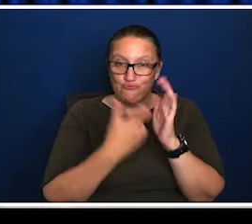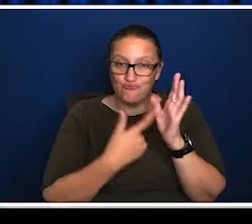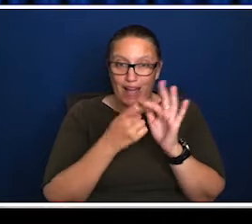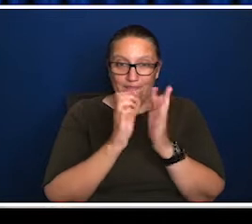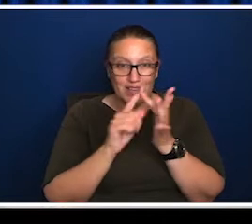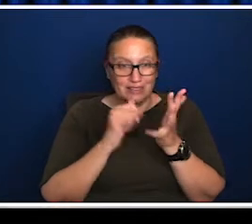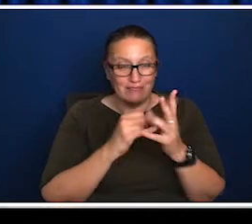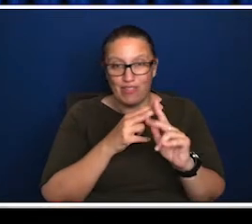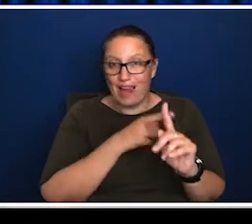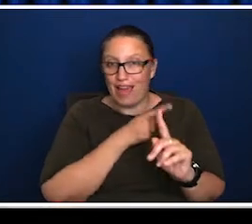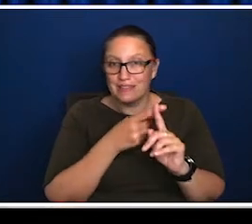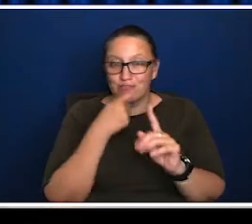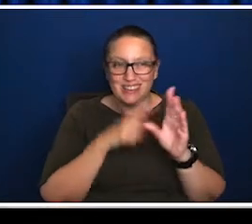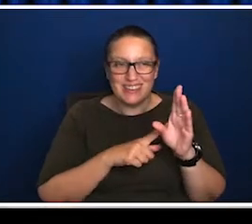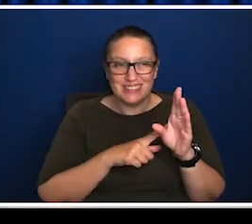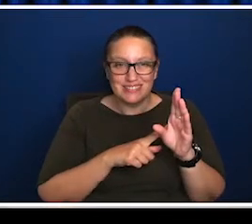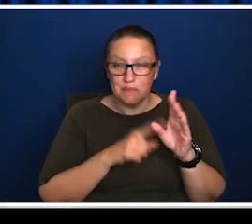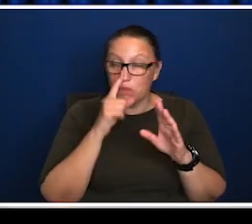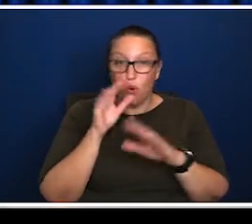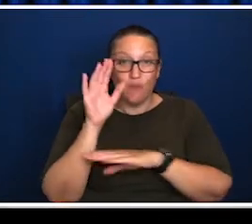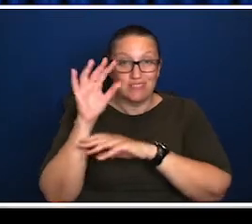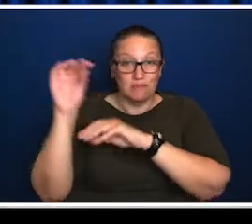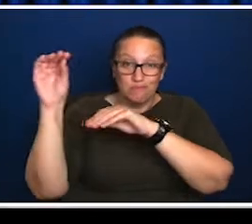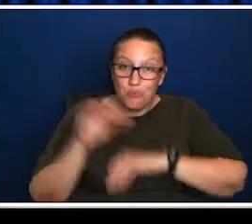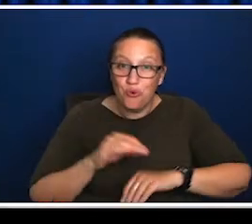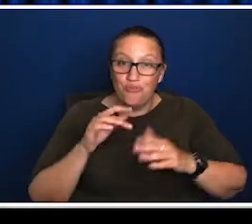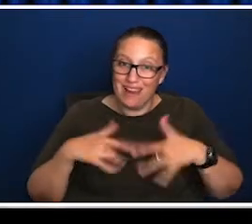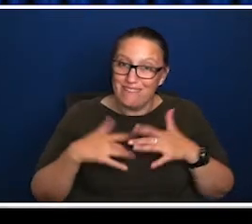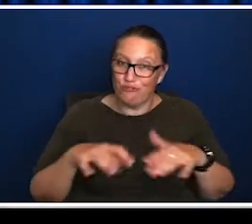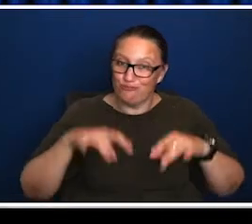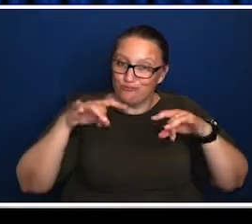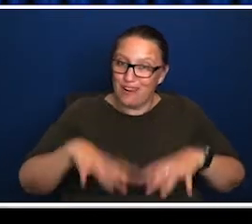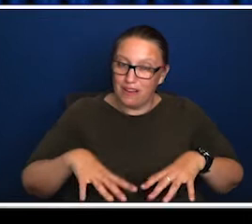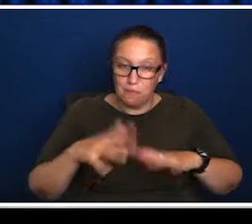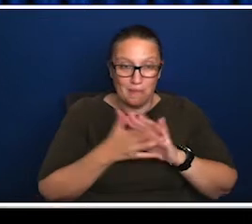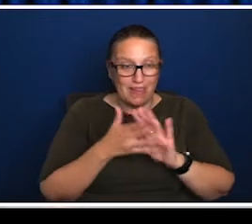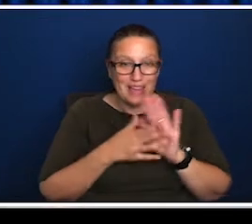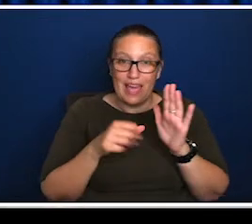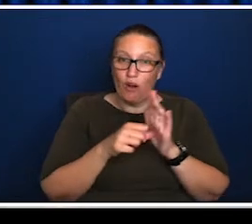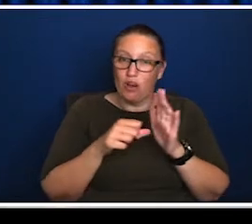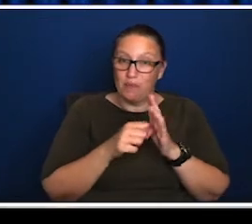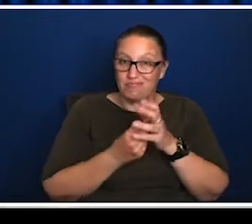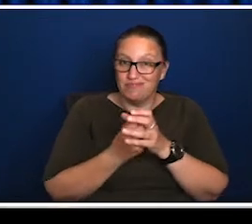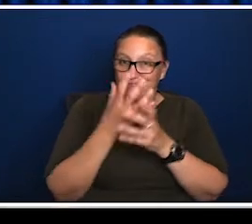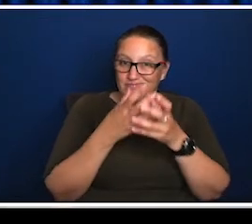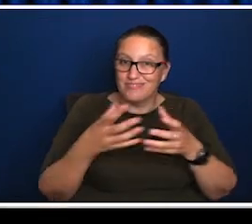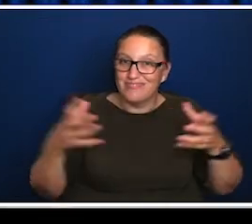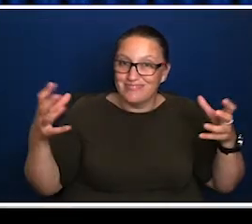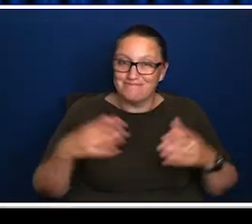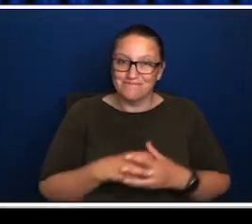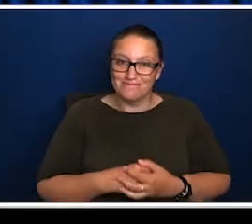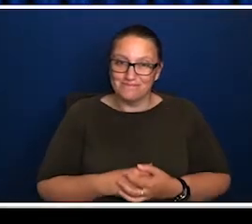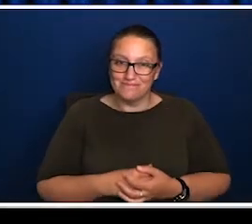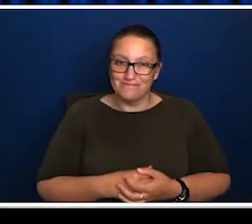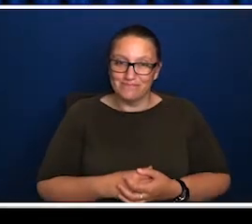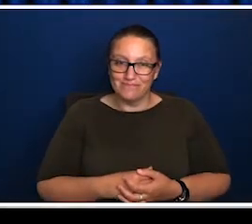how vital migration has been for our economic success and so on. So thinking about that, um, a thousand flowers blooming and